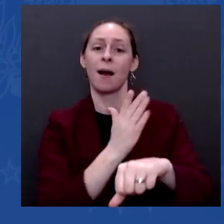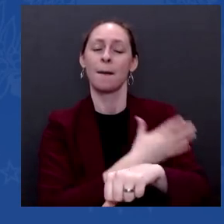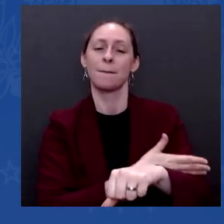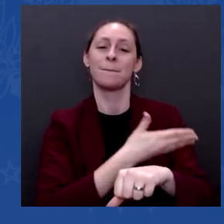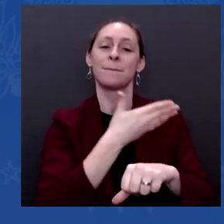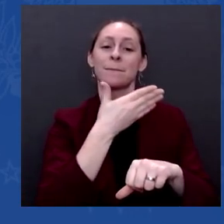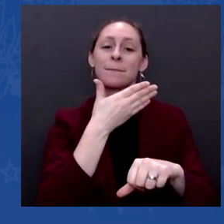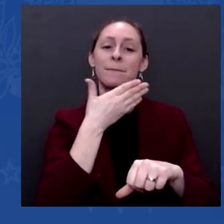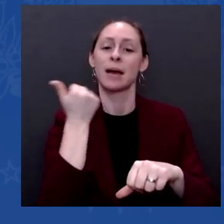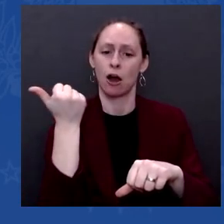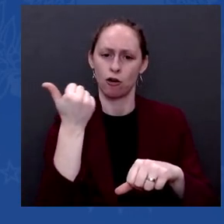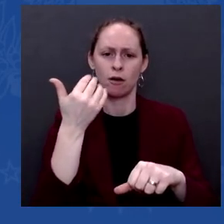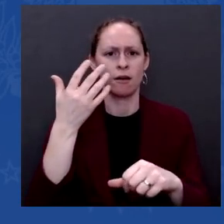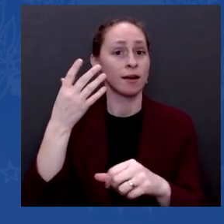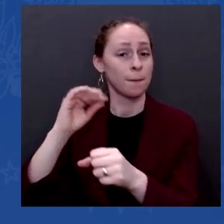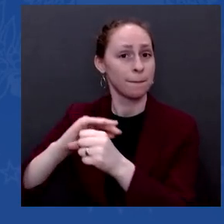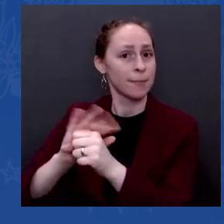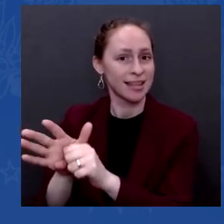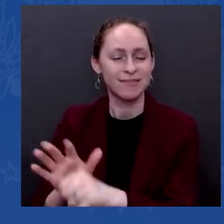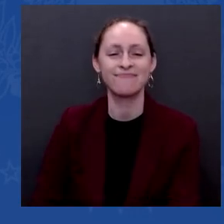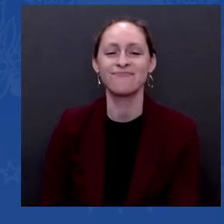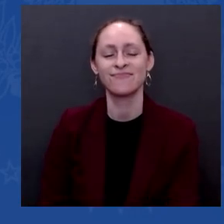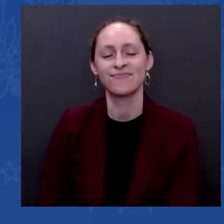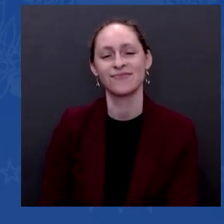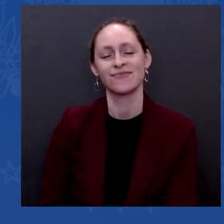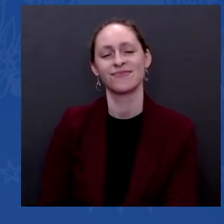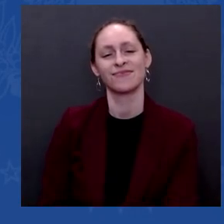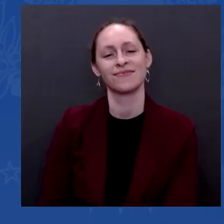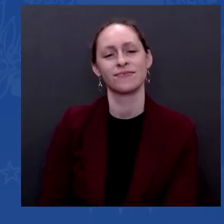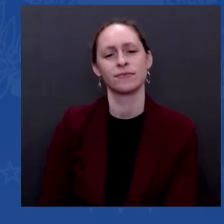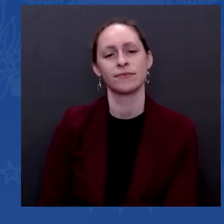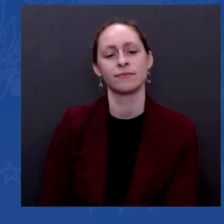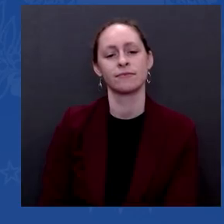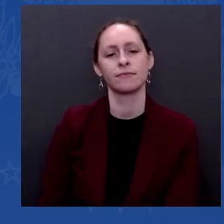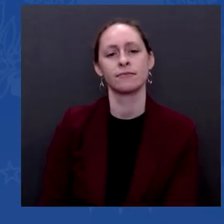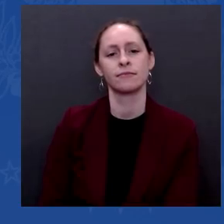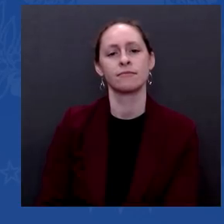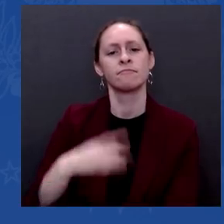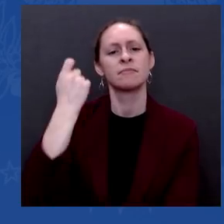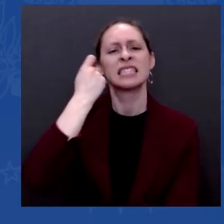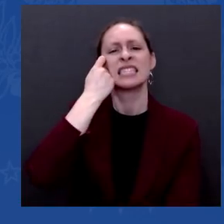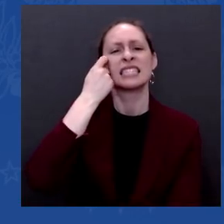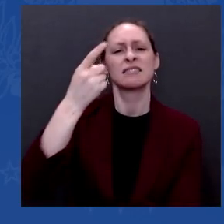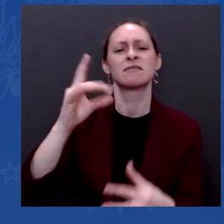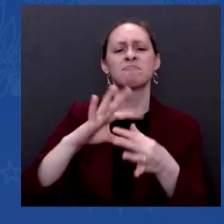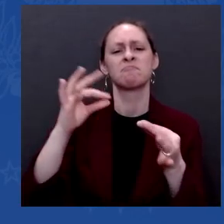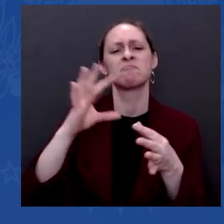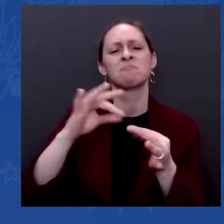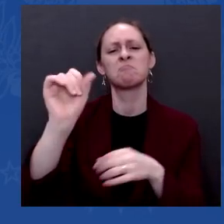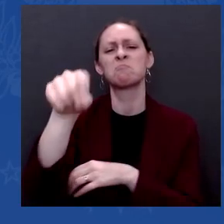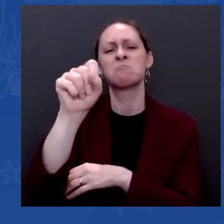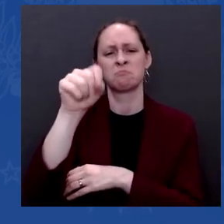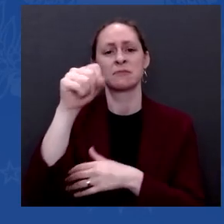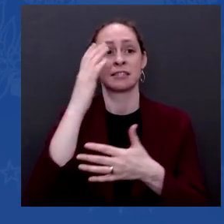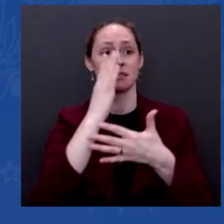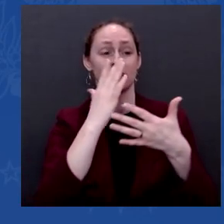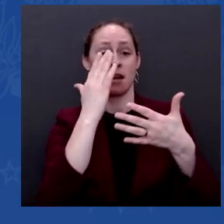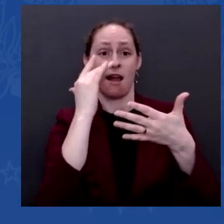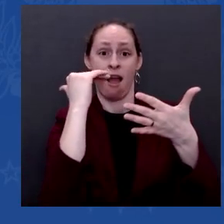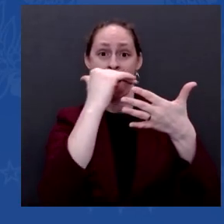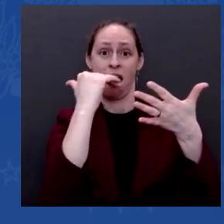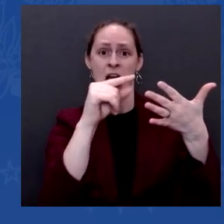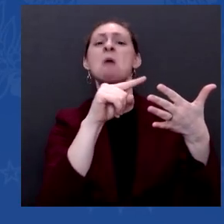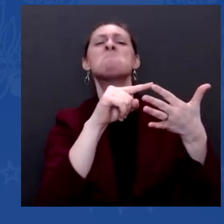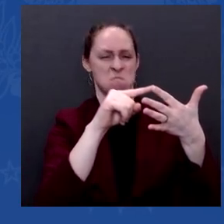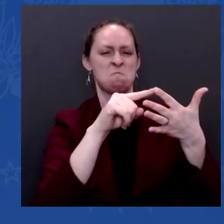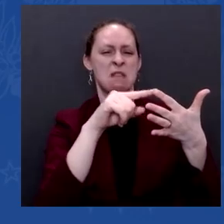can pass big chunks of Build Back Better this year. Does that wording mean that you are thinking about — you're looking at breaking the package up into